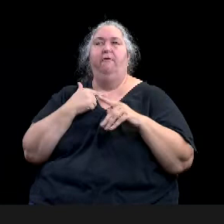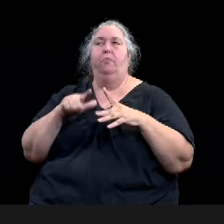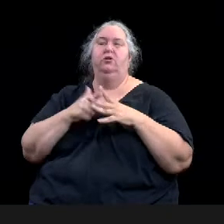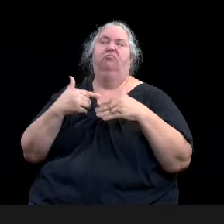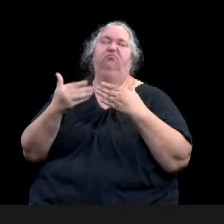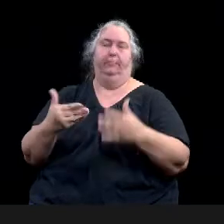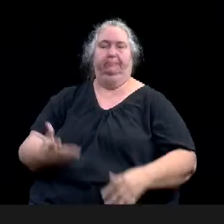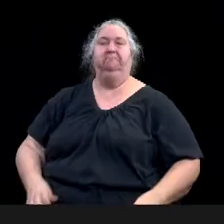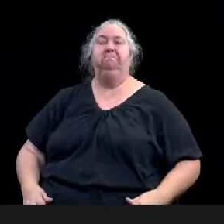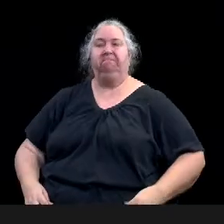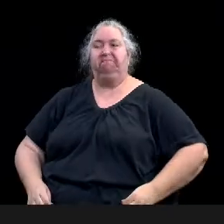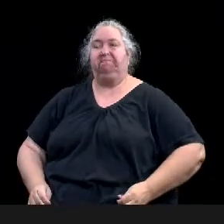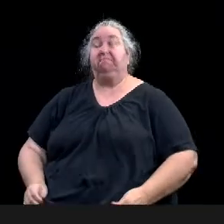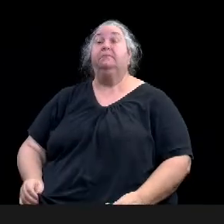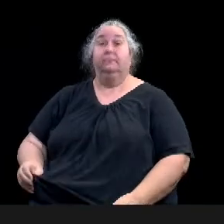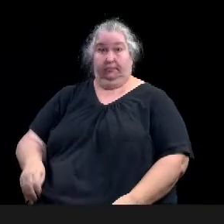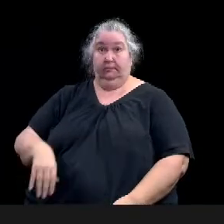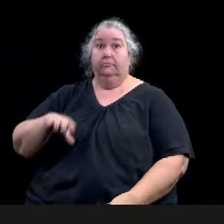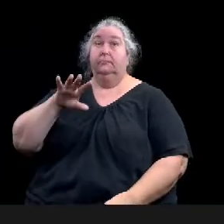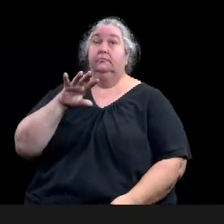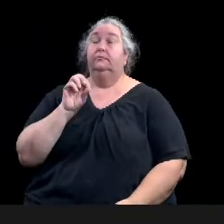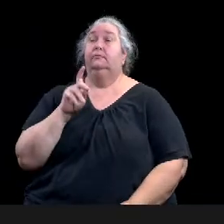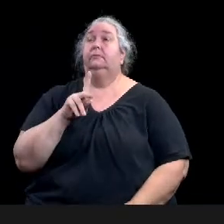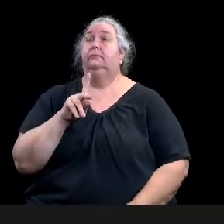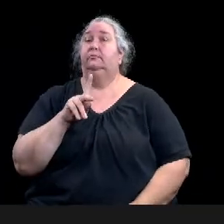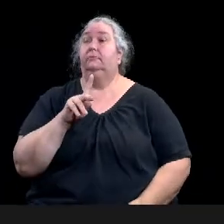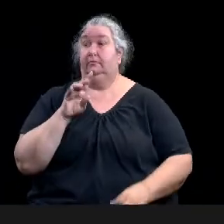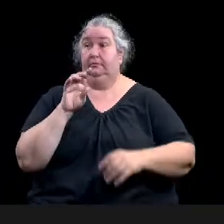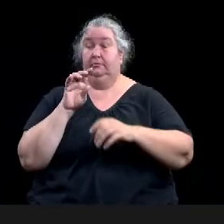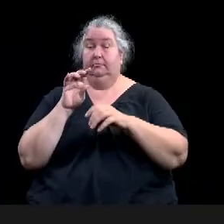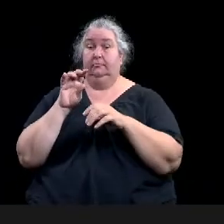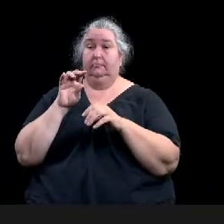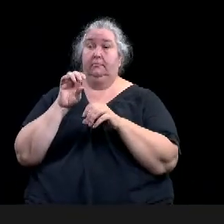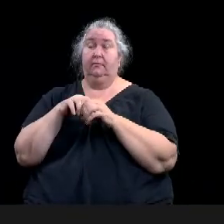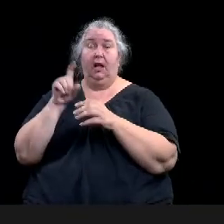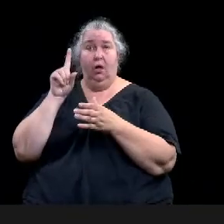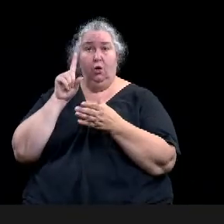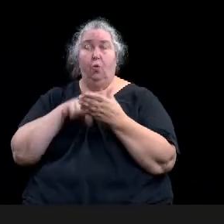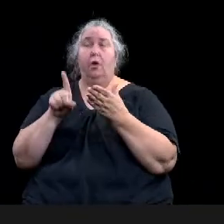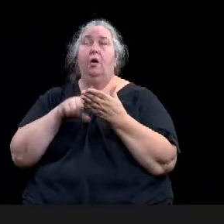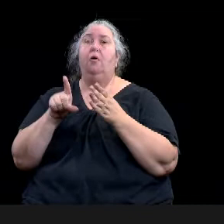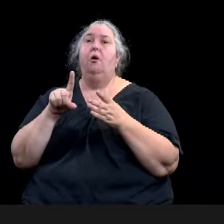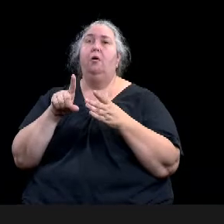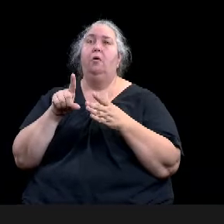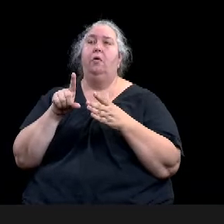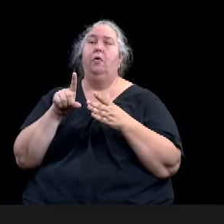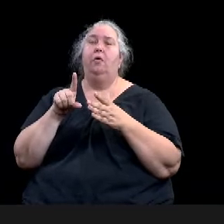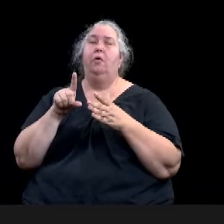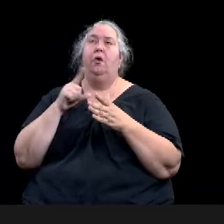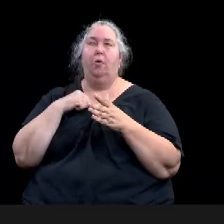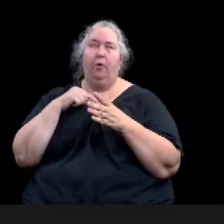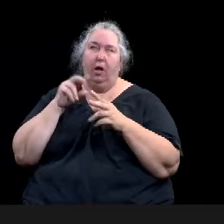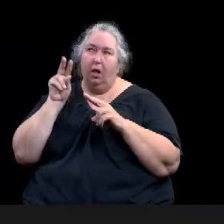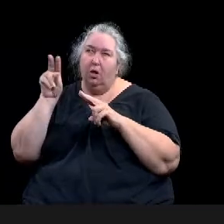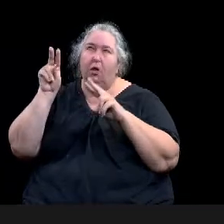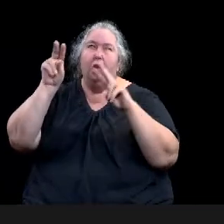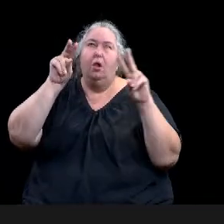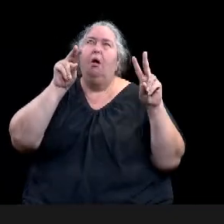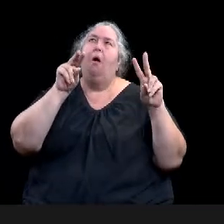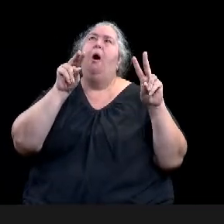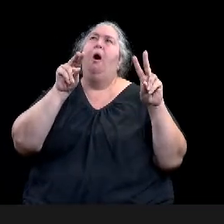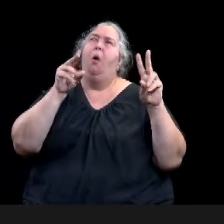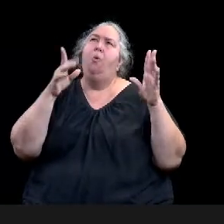we thought might work well here in Waco. Uh, we didn't want to duplicate other existing programs, uh, that work well, like Waco